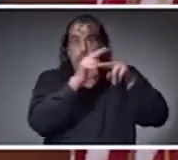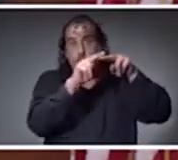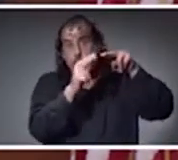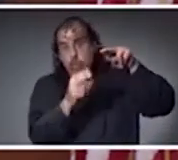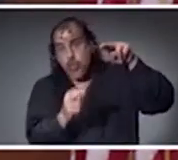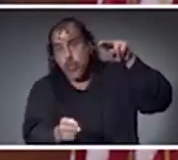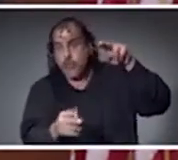community.